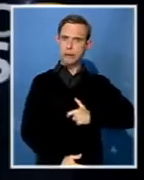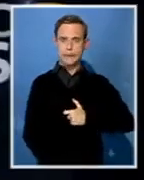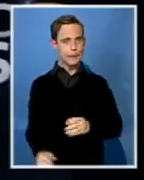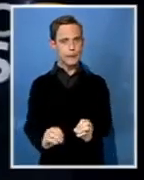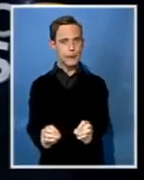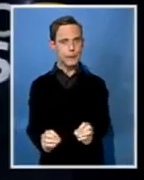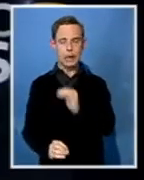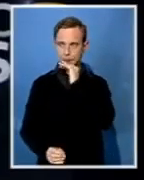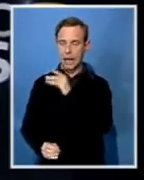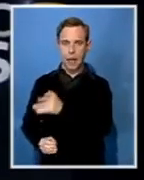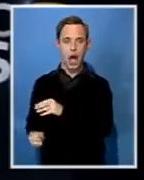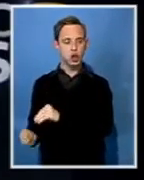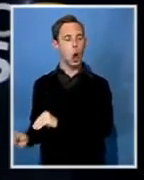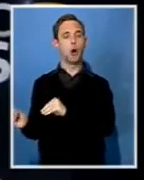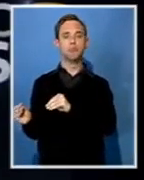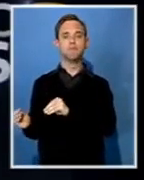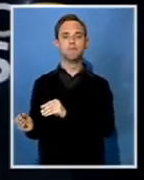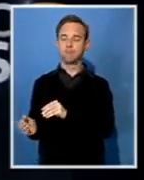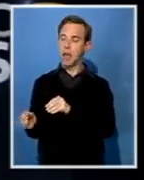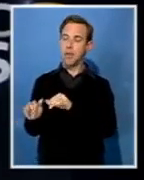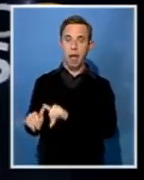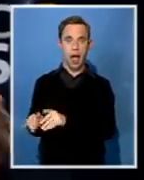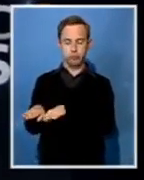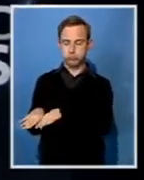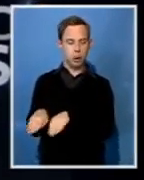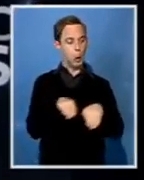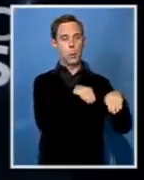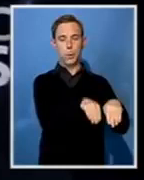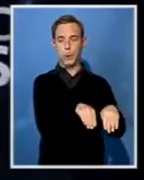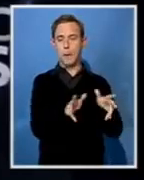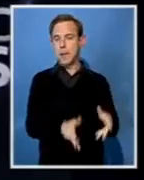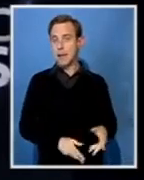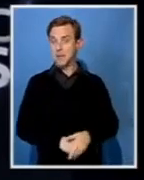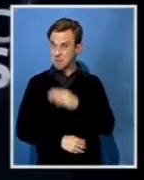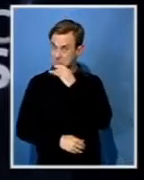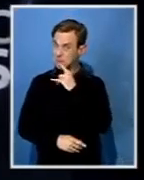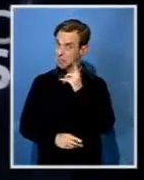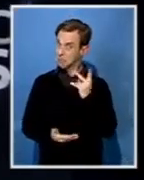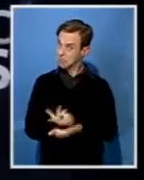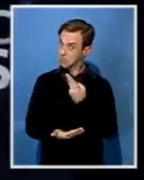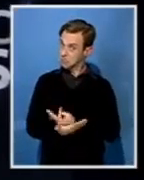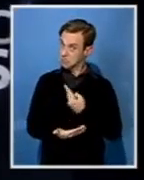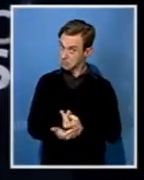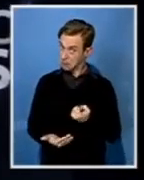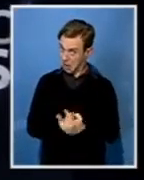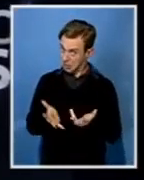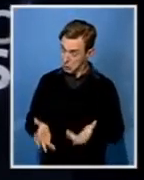it unusual to have this kind of movement of tanks going to the presidential guard?